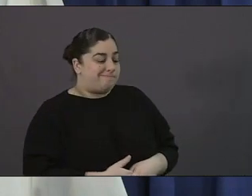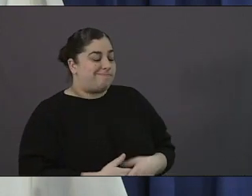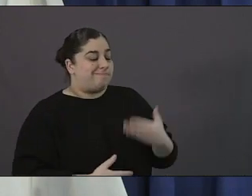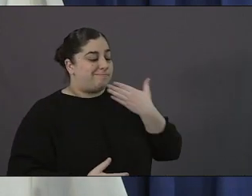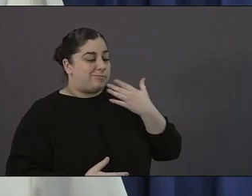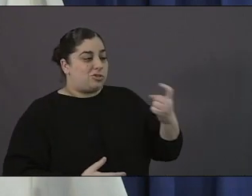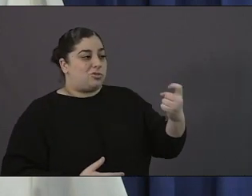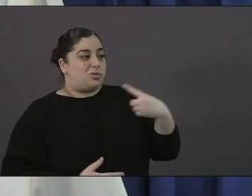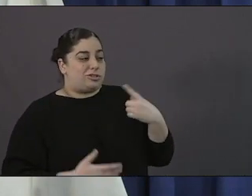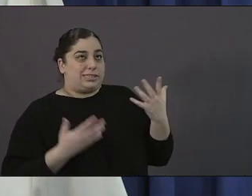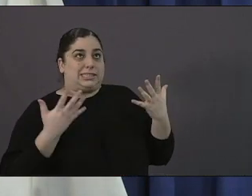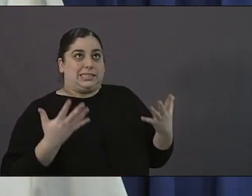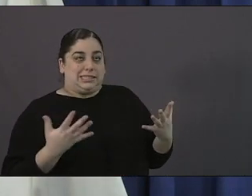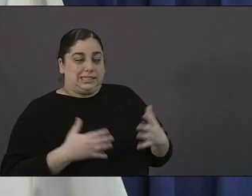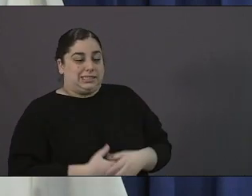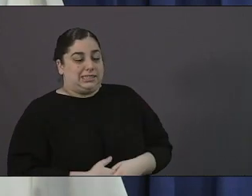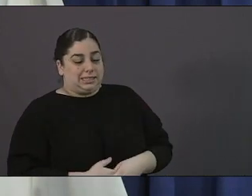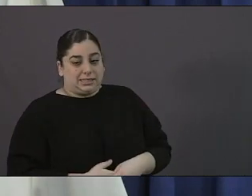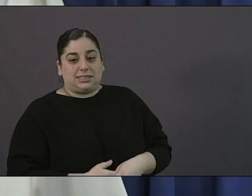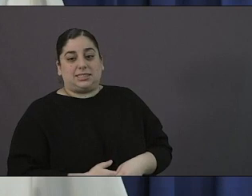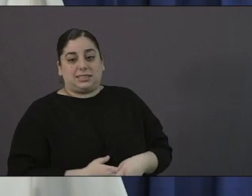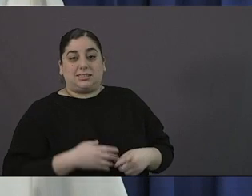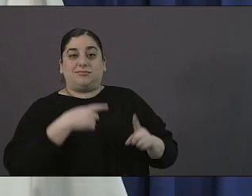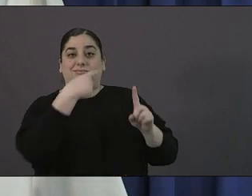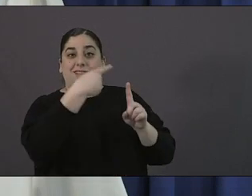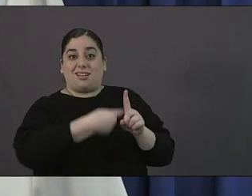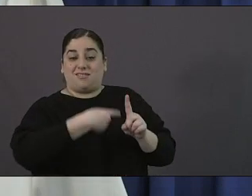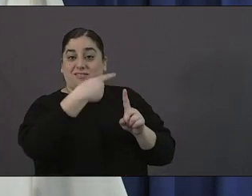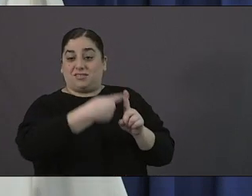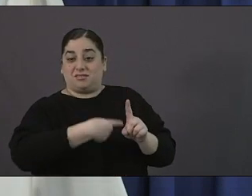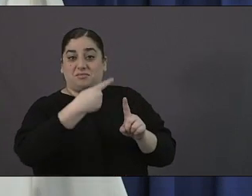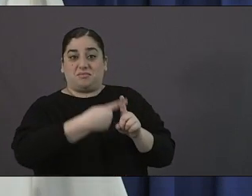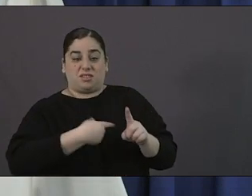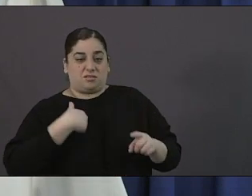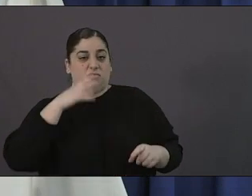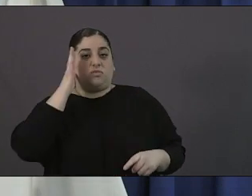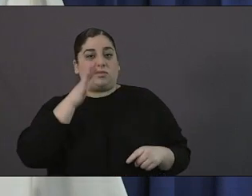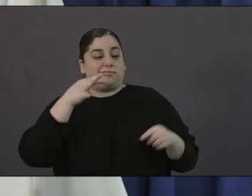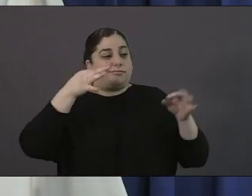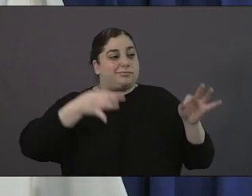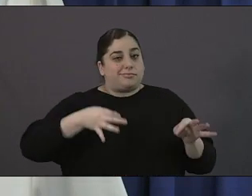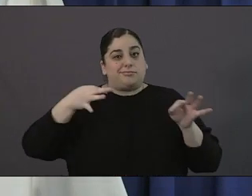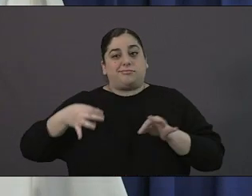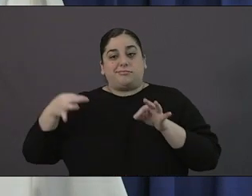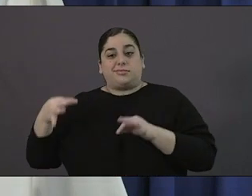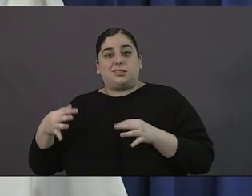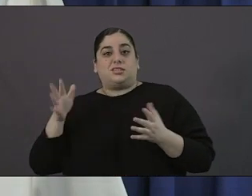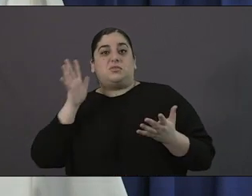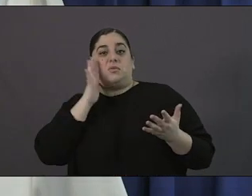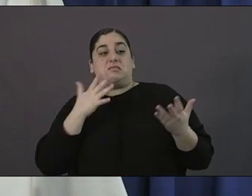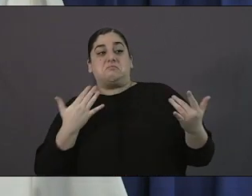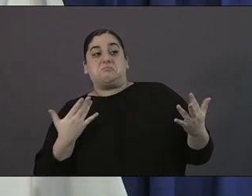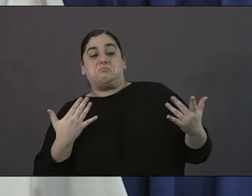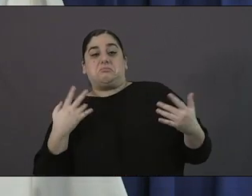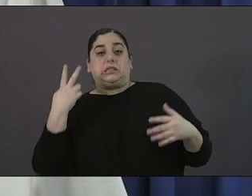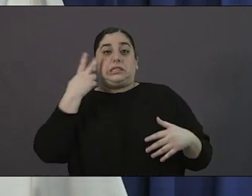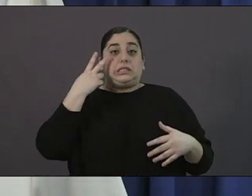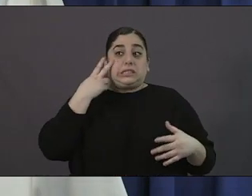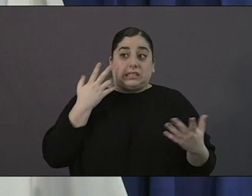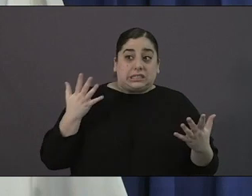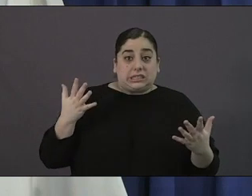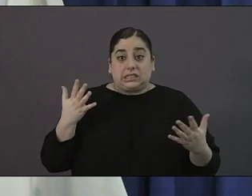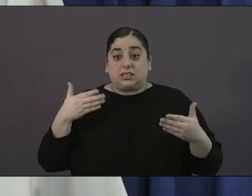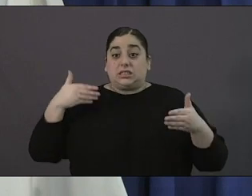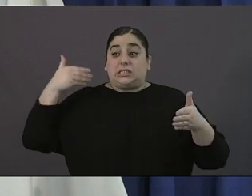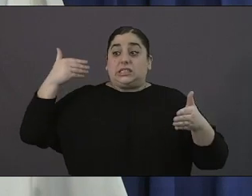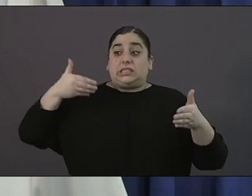these all of these events on a month-by-month basis that's just the reality because we want to make sure that we're keeping san diegans safe and as